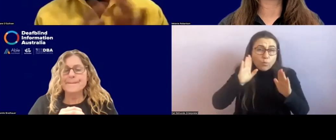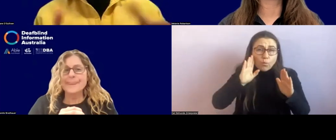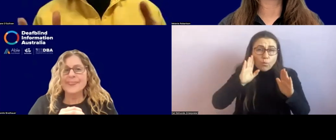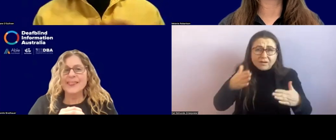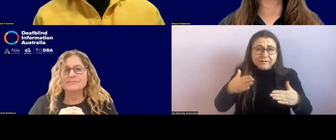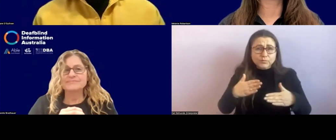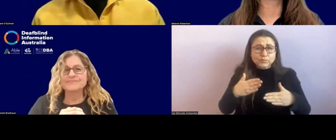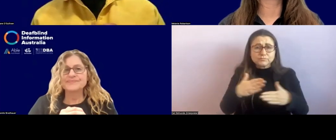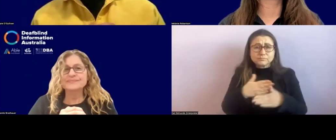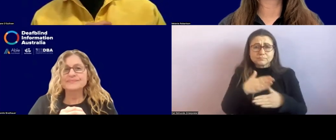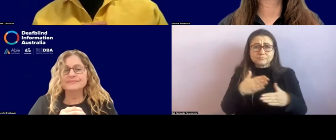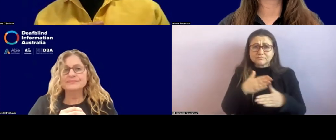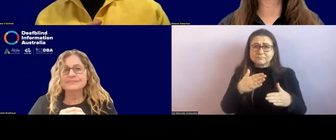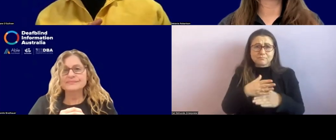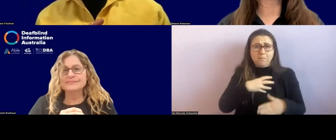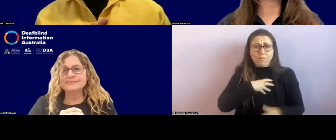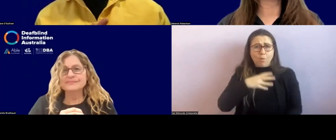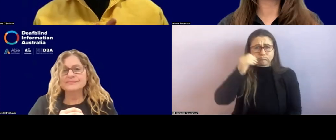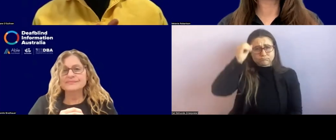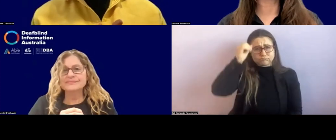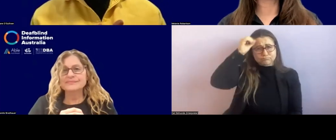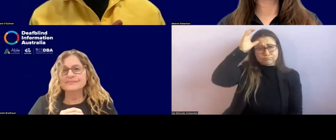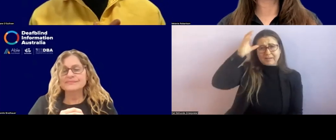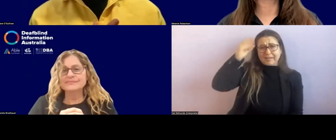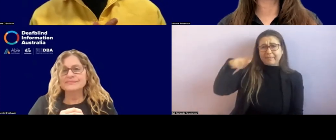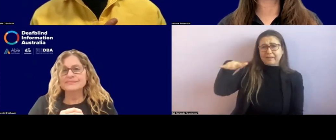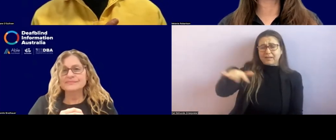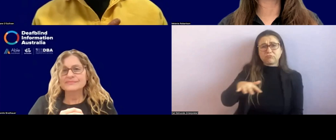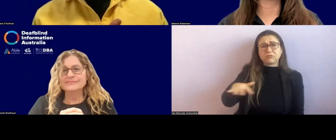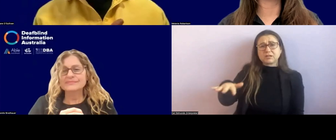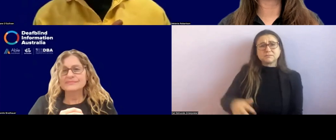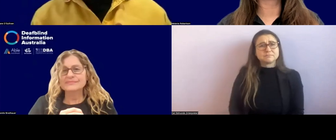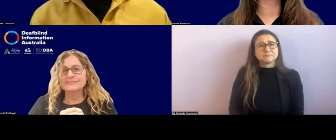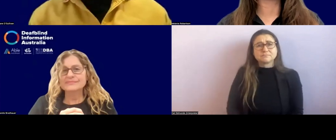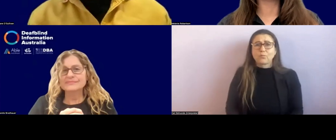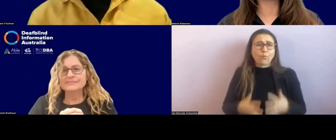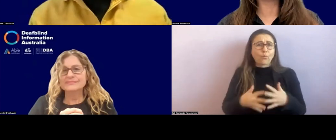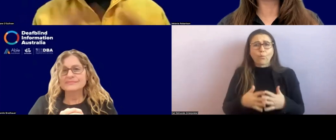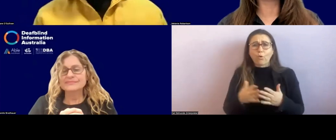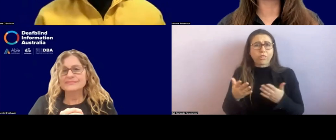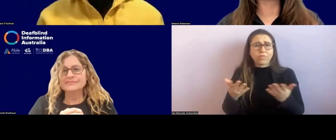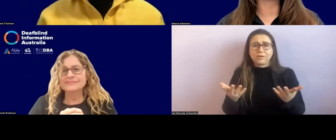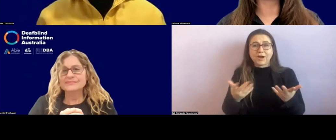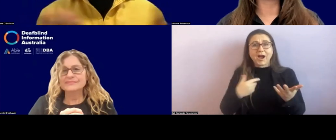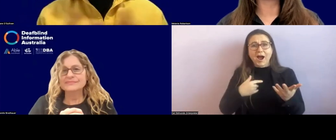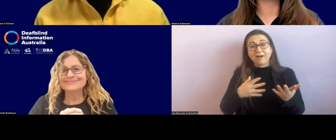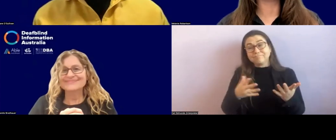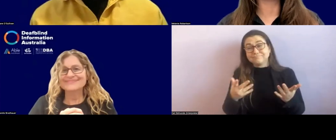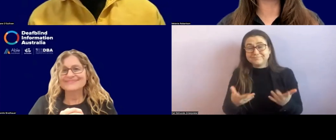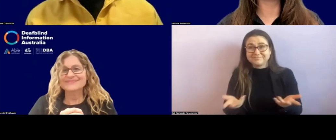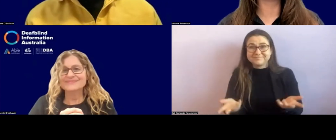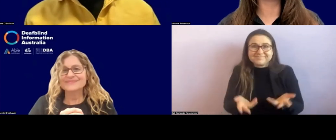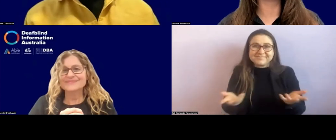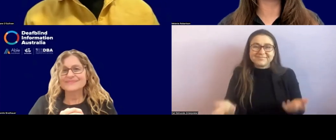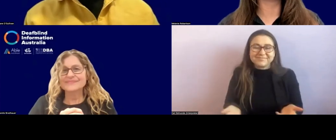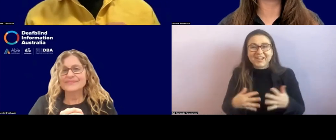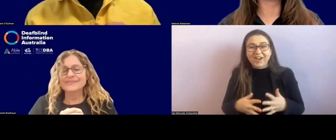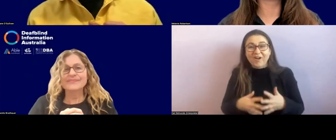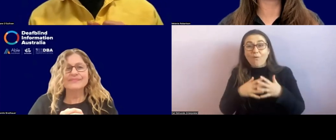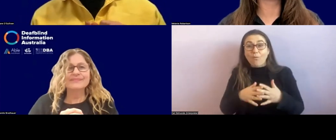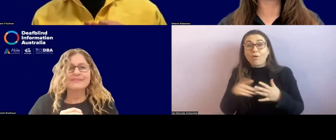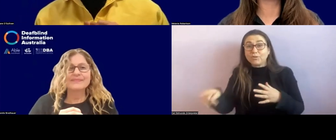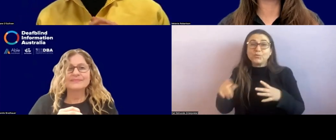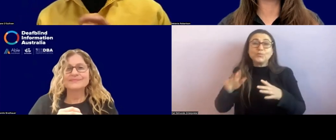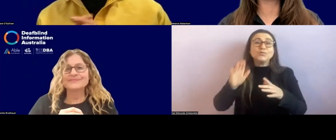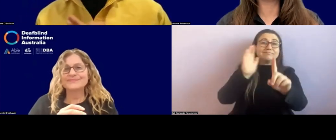who have a lot more experience in the CBI space. Um, so yeah, that I recommend, uh, you hit them up for